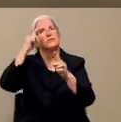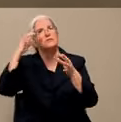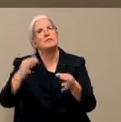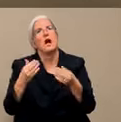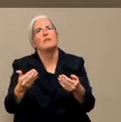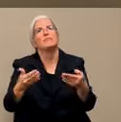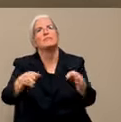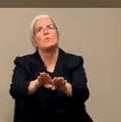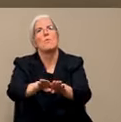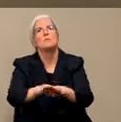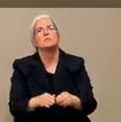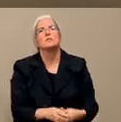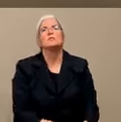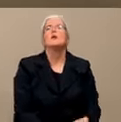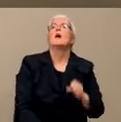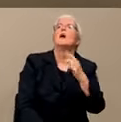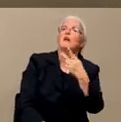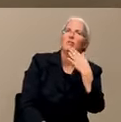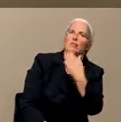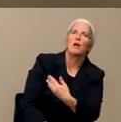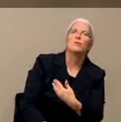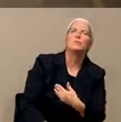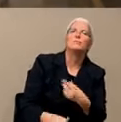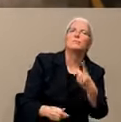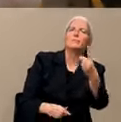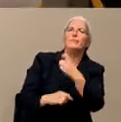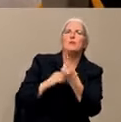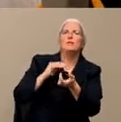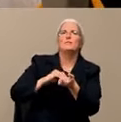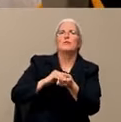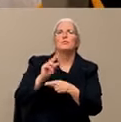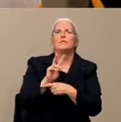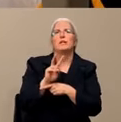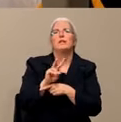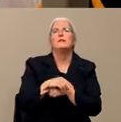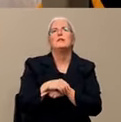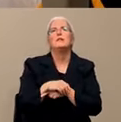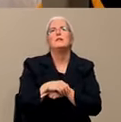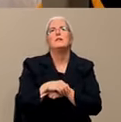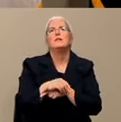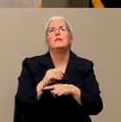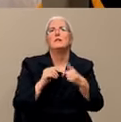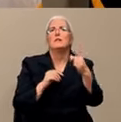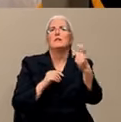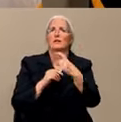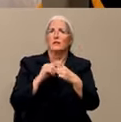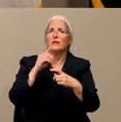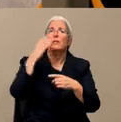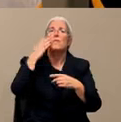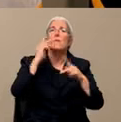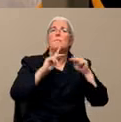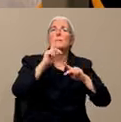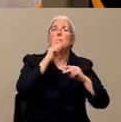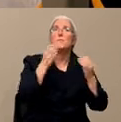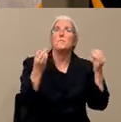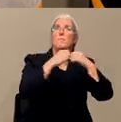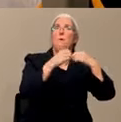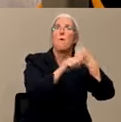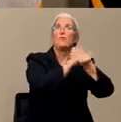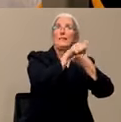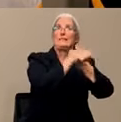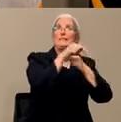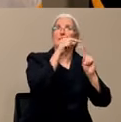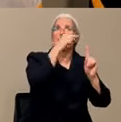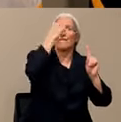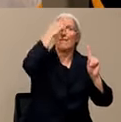All right, Dr. V., a question to you. Should high-risk people be concerned about a lottery for ventilators?